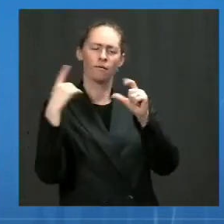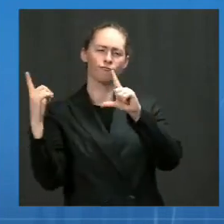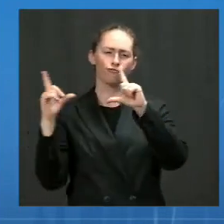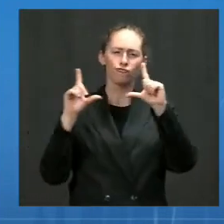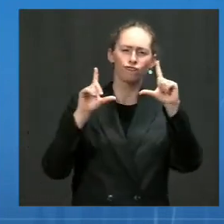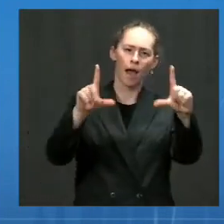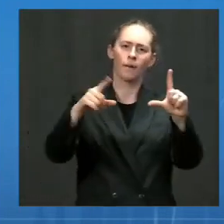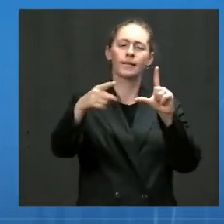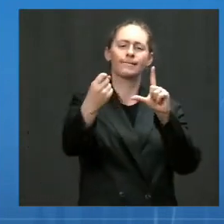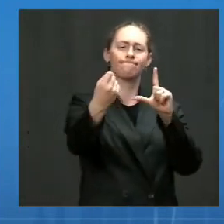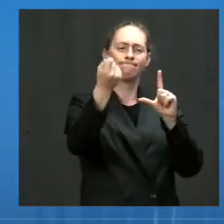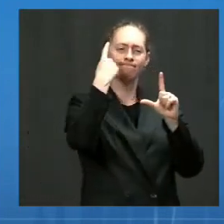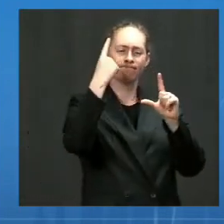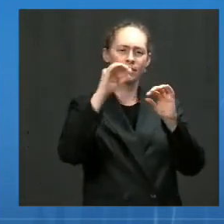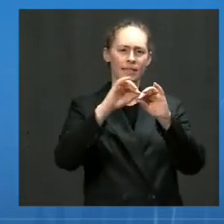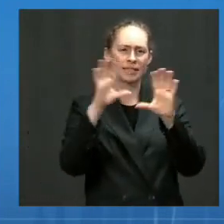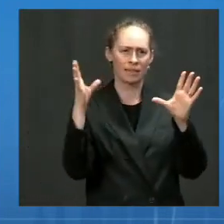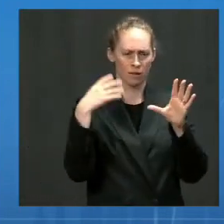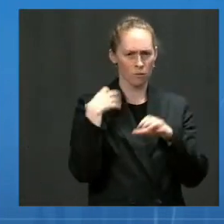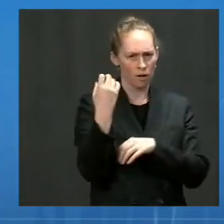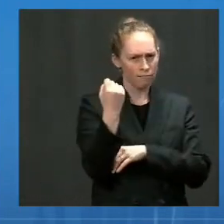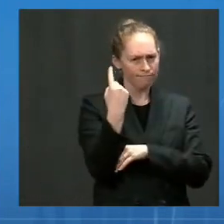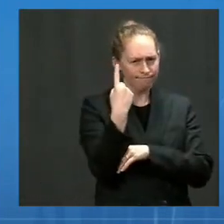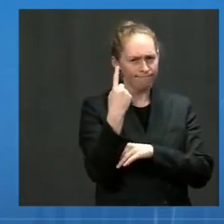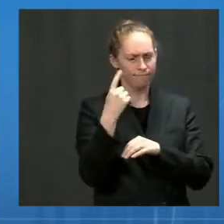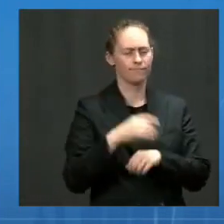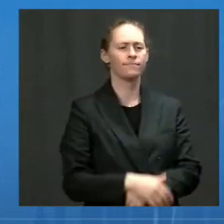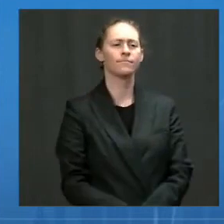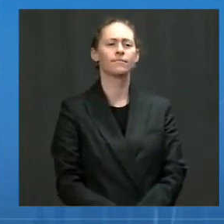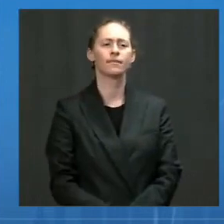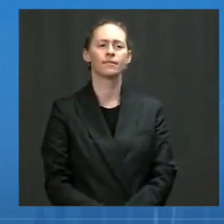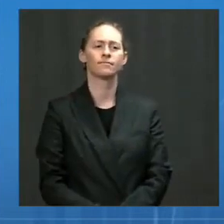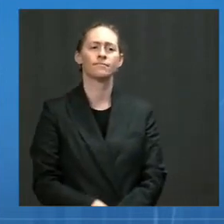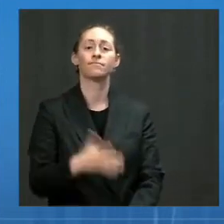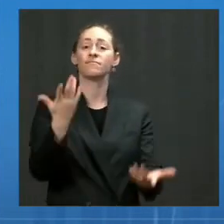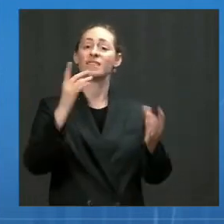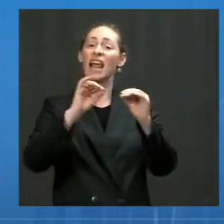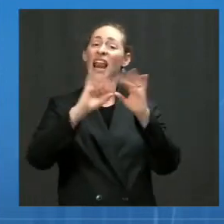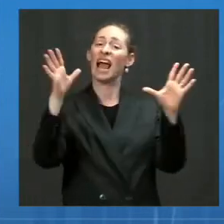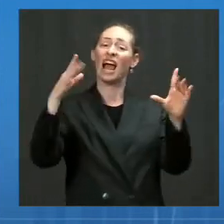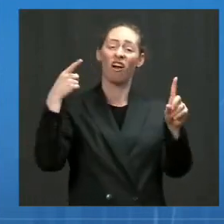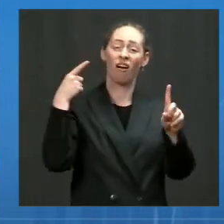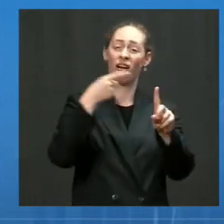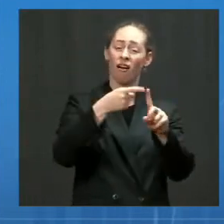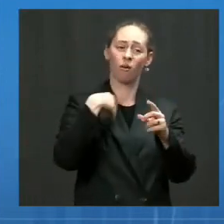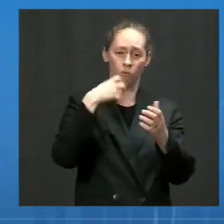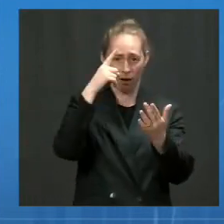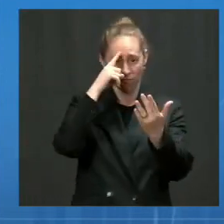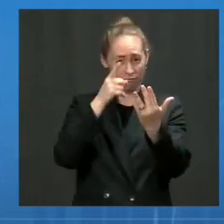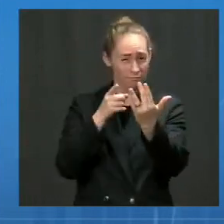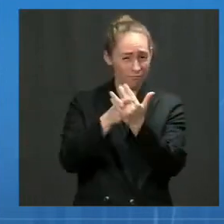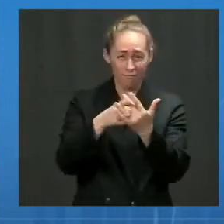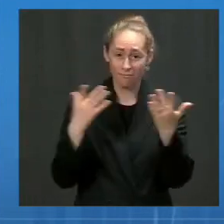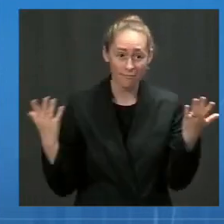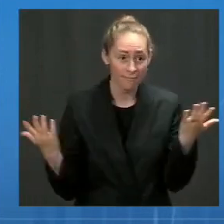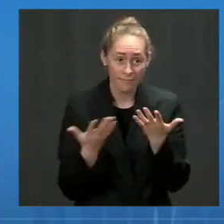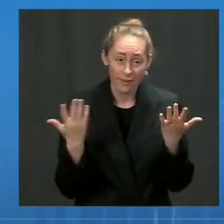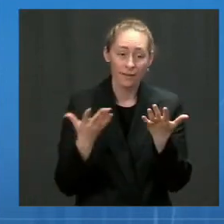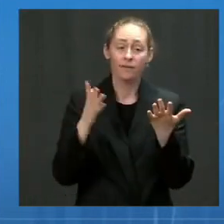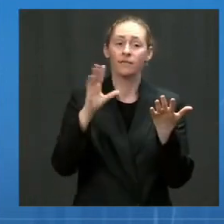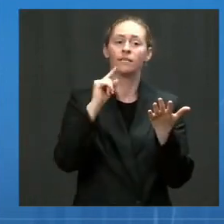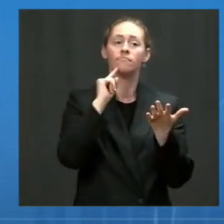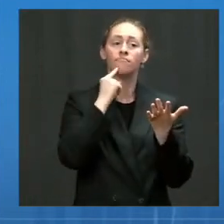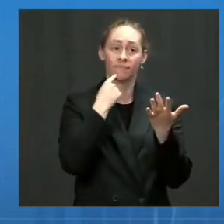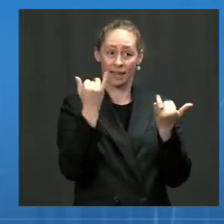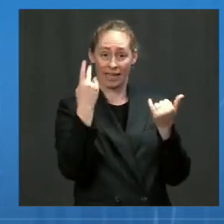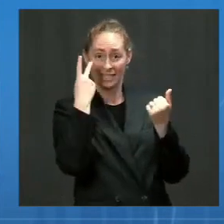critical moment in the pandemic. There is a clear message that is coming through. This is becoming a pandemic